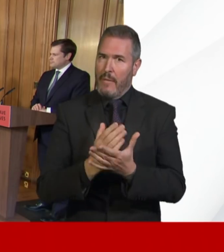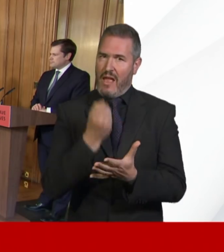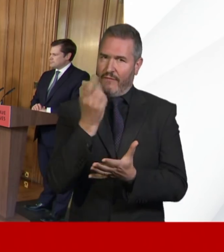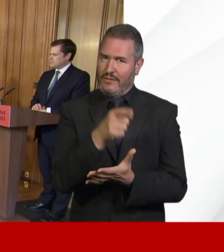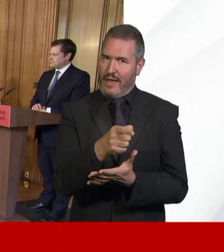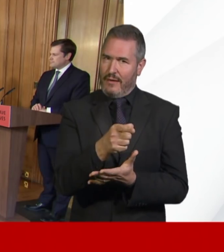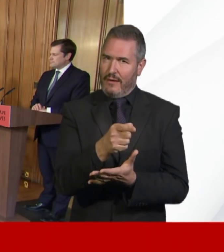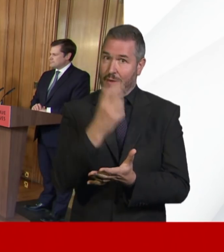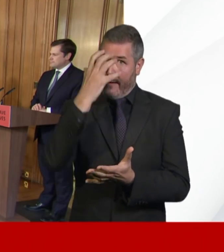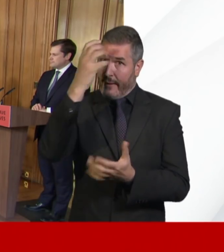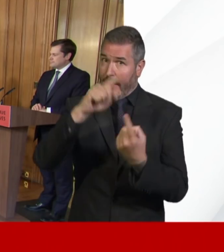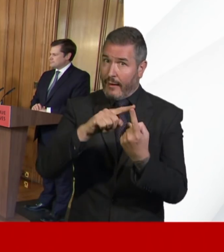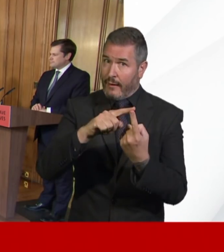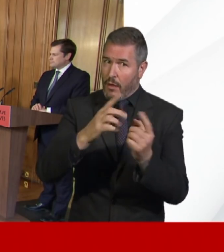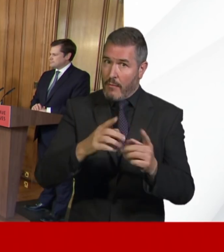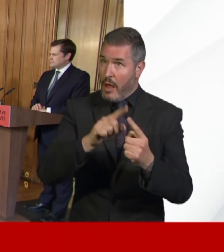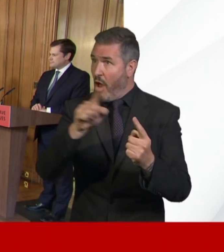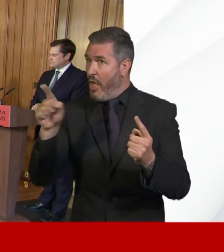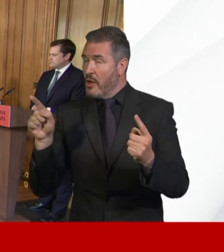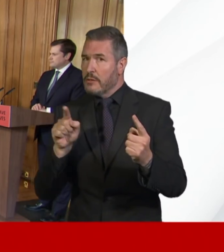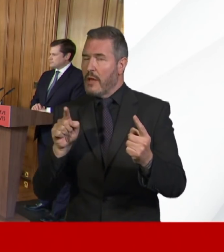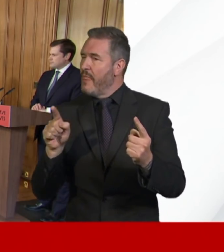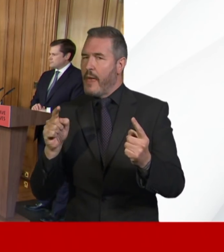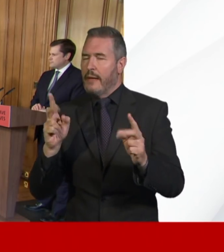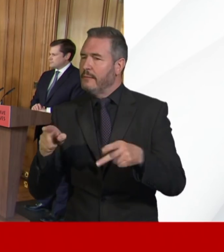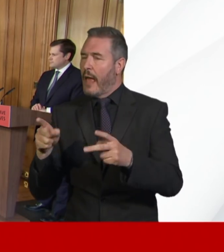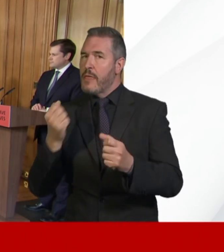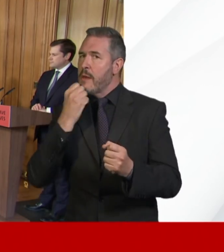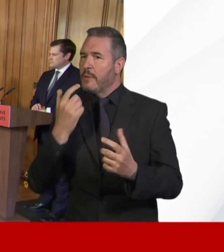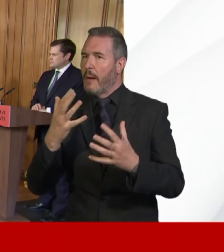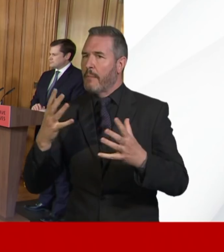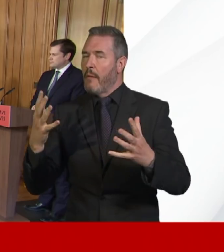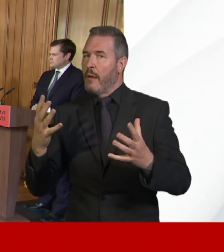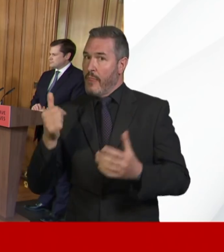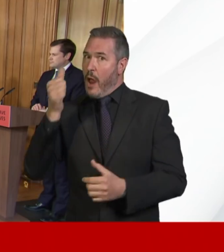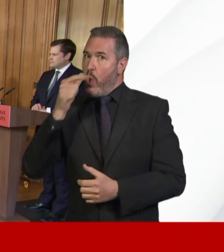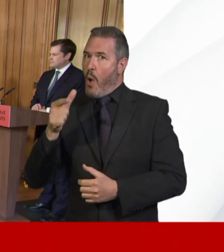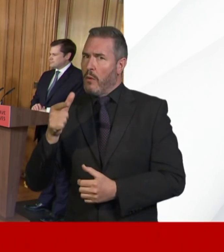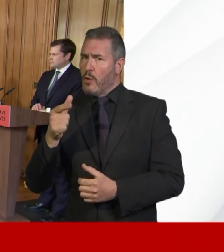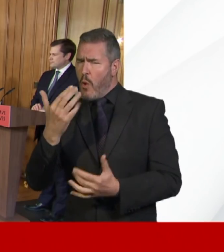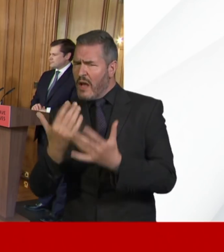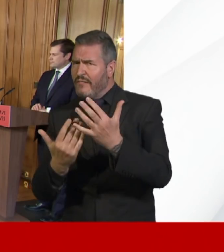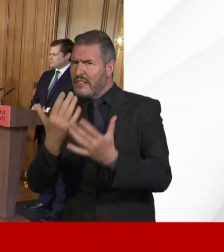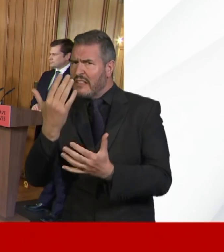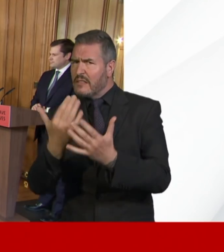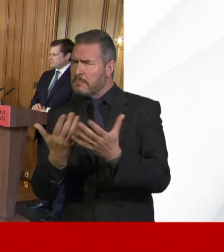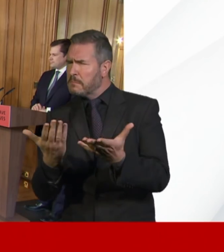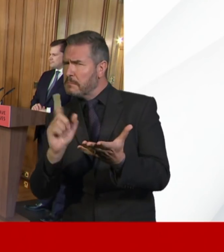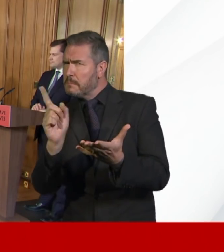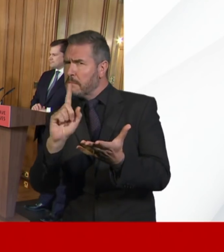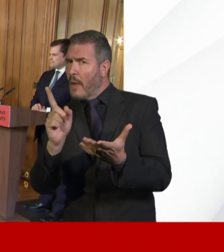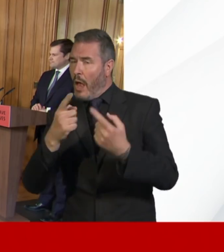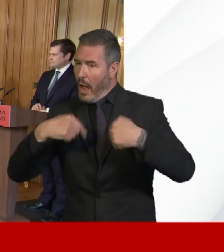not just King's. There are a number of other trusts, and the centre has been made aware. At what point